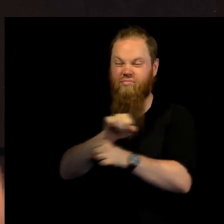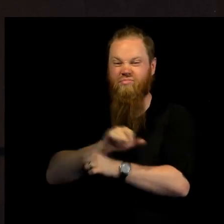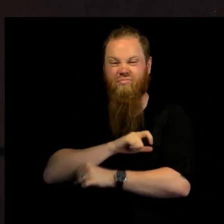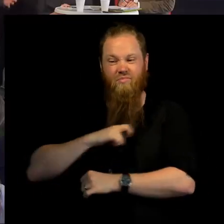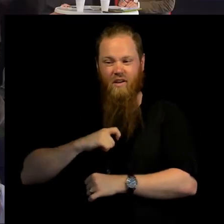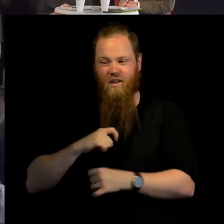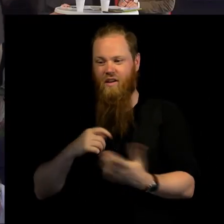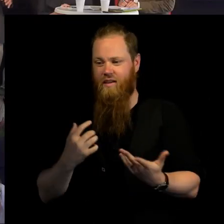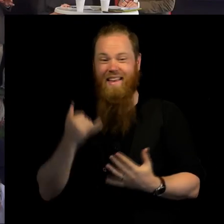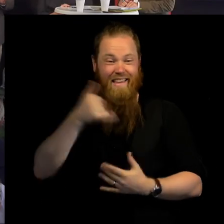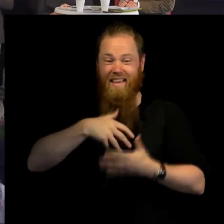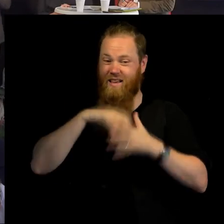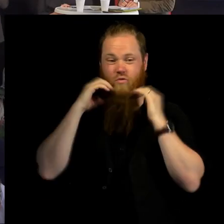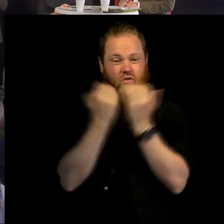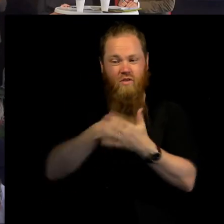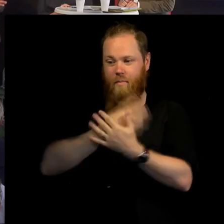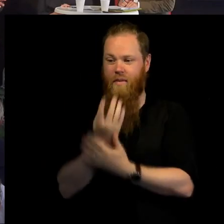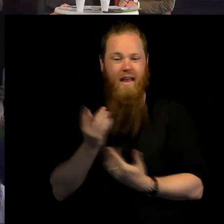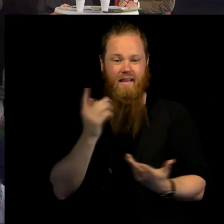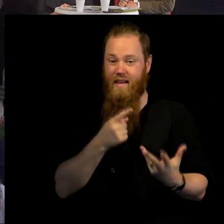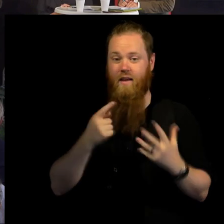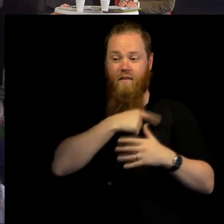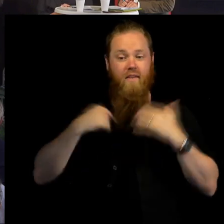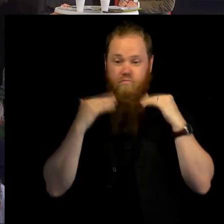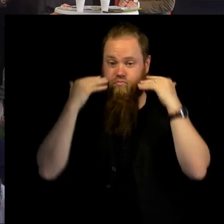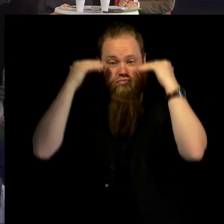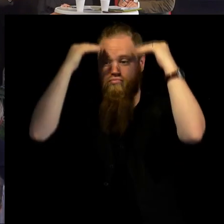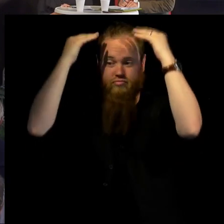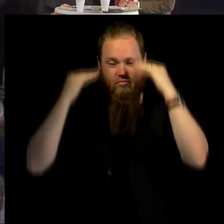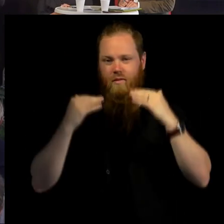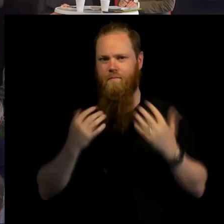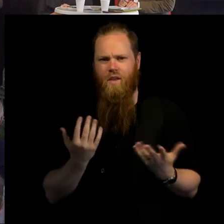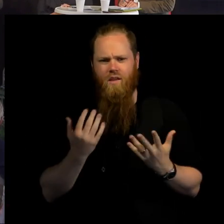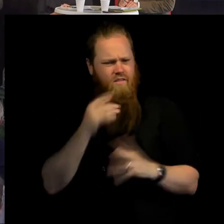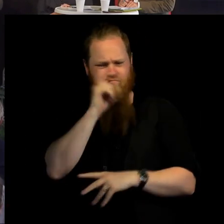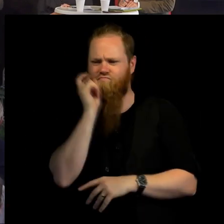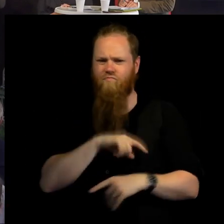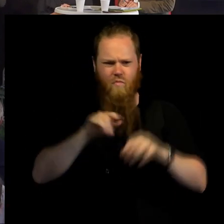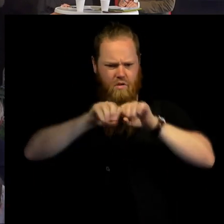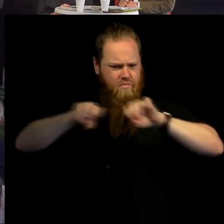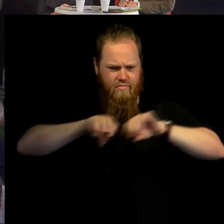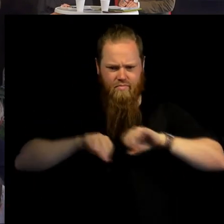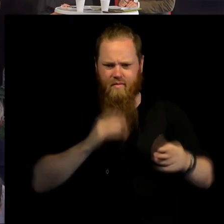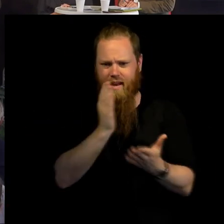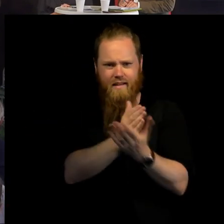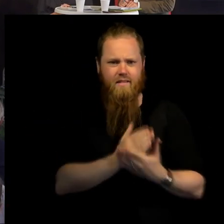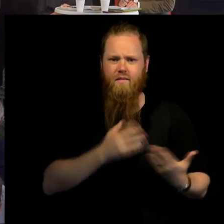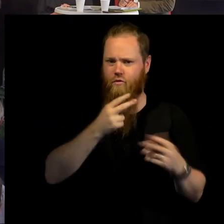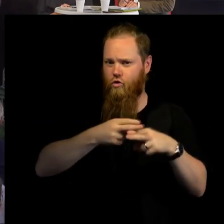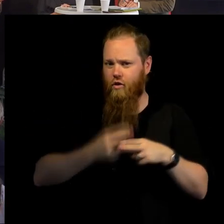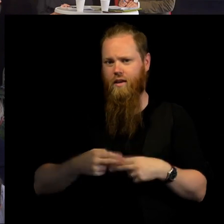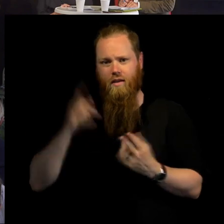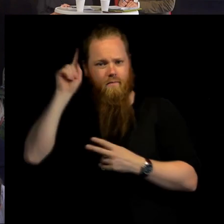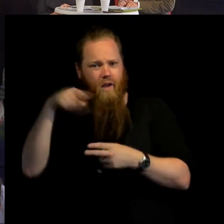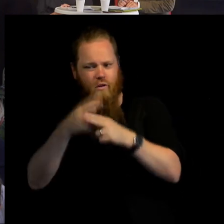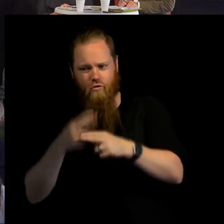are all swamped and overwhelmed. And helping everyone understand the fakes from the right, from the fake news, from the right news. We need to do a lot of work